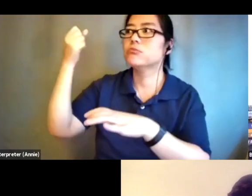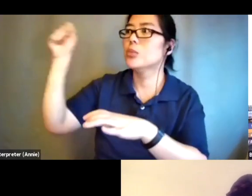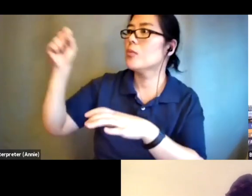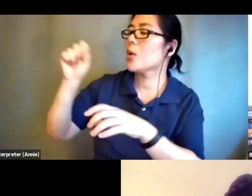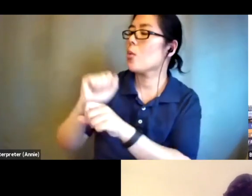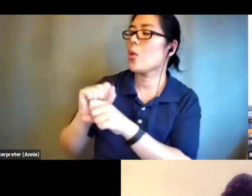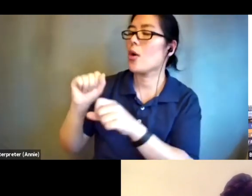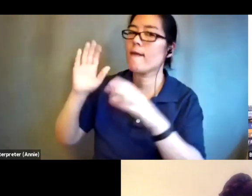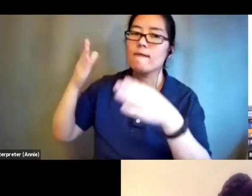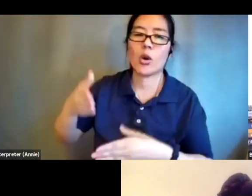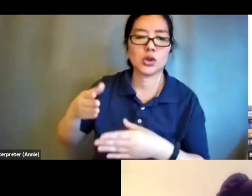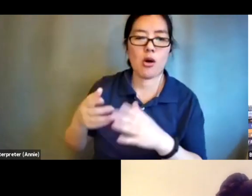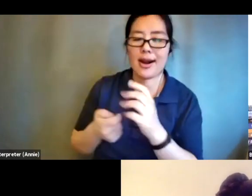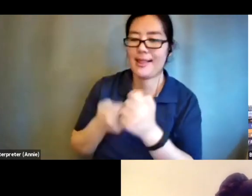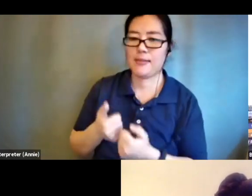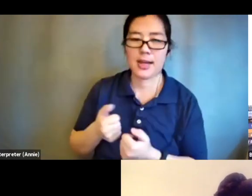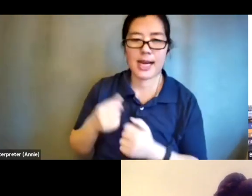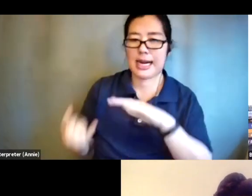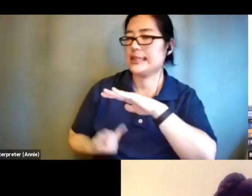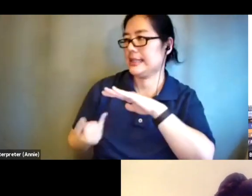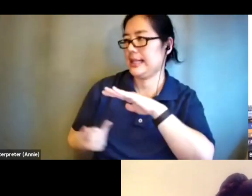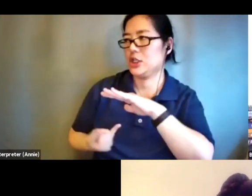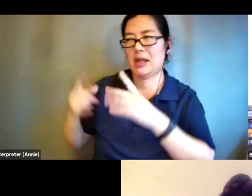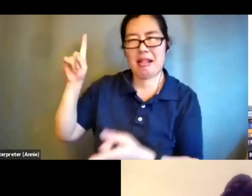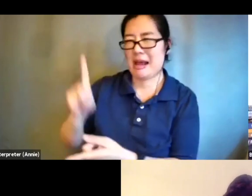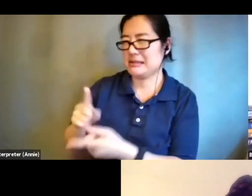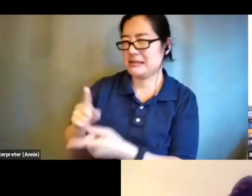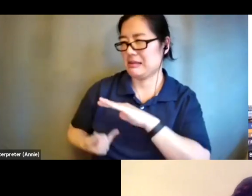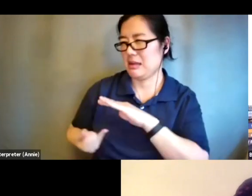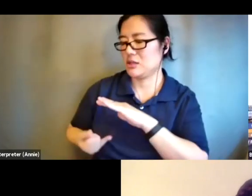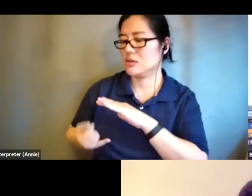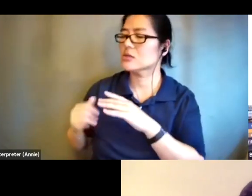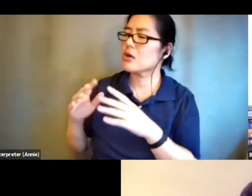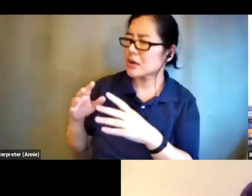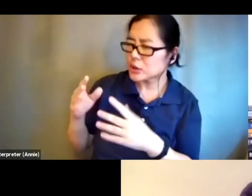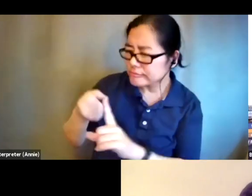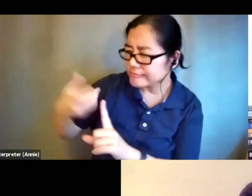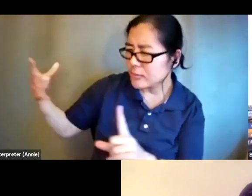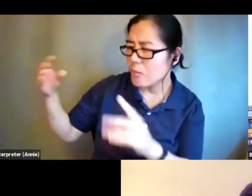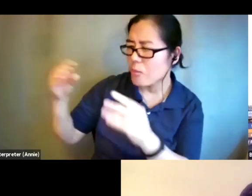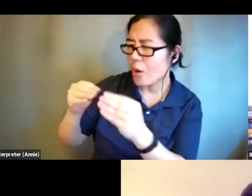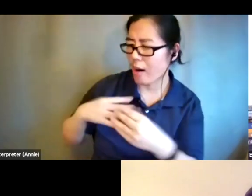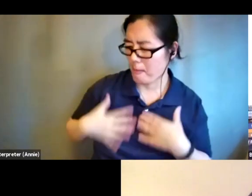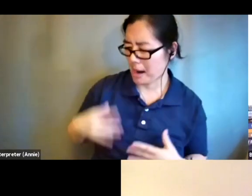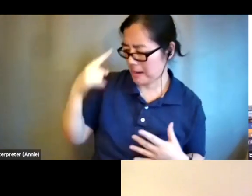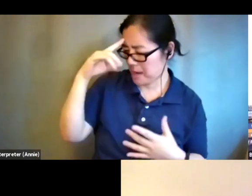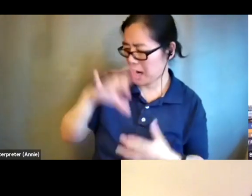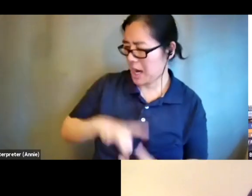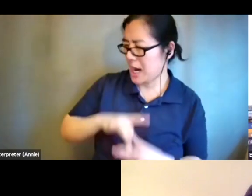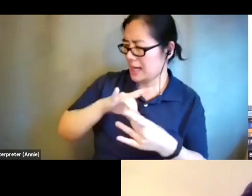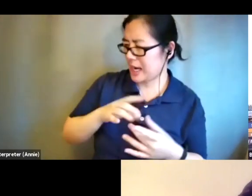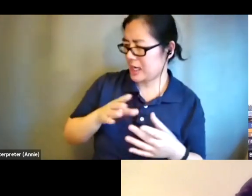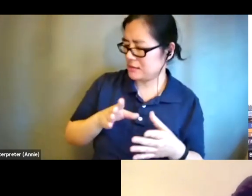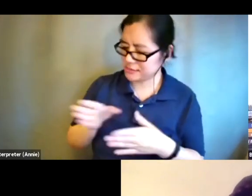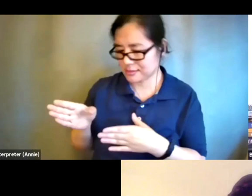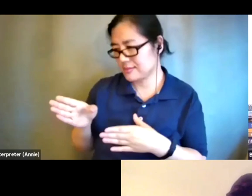share with us how movement helps our body minds shift from isolation yeah i'll say a